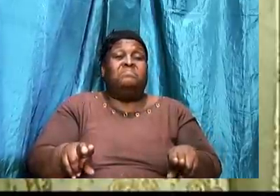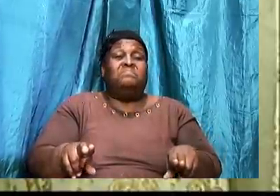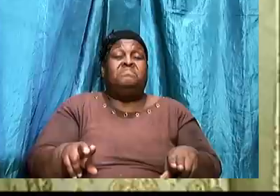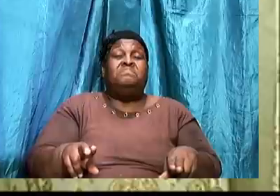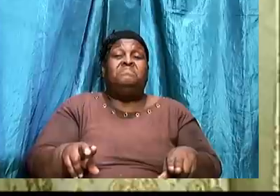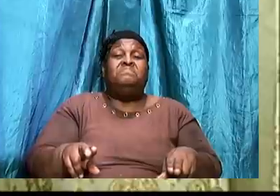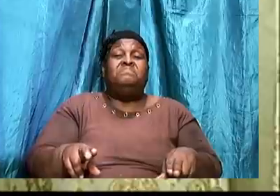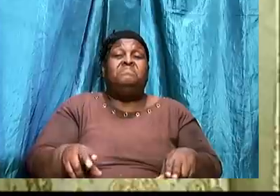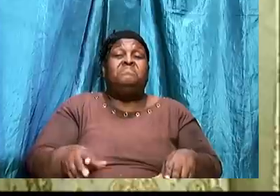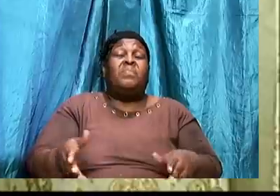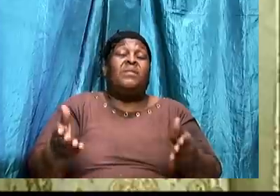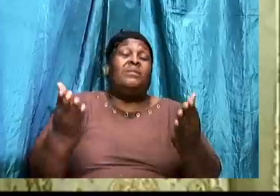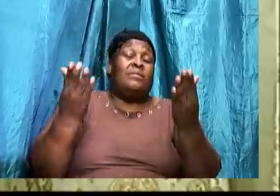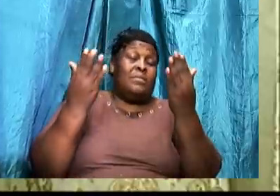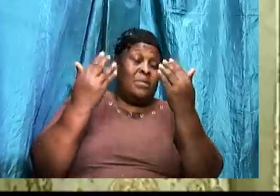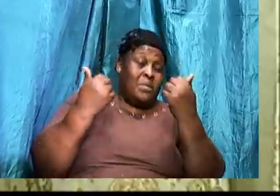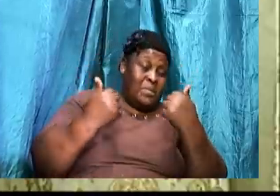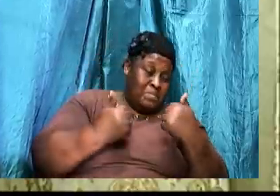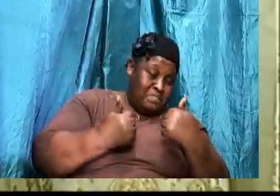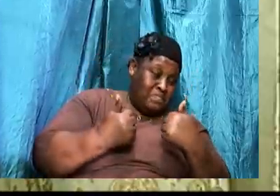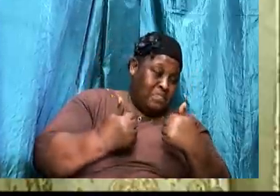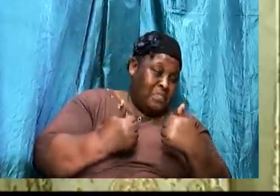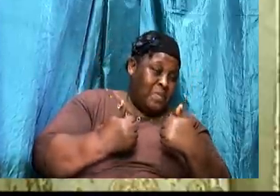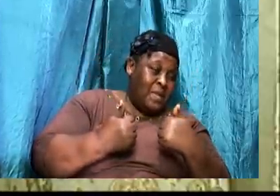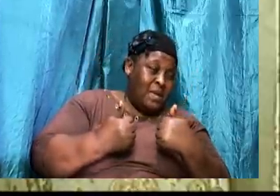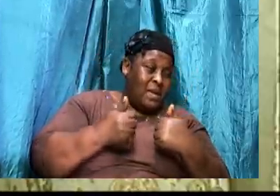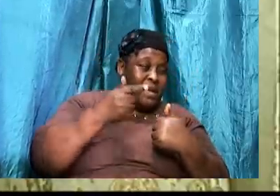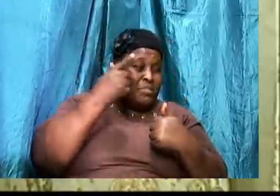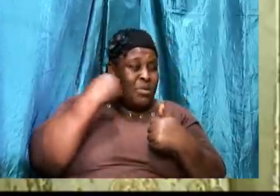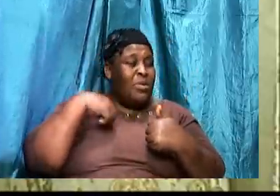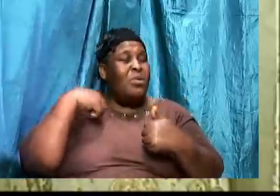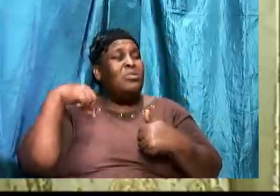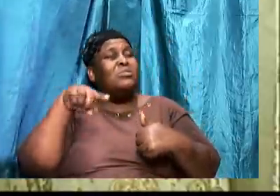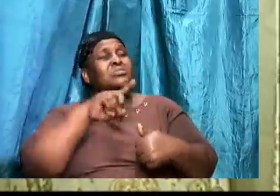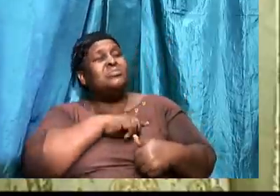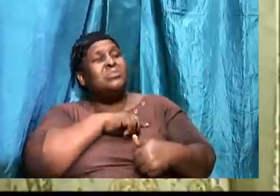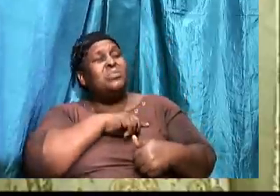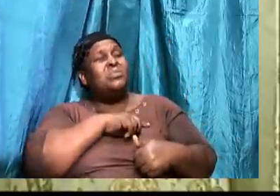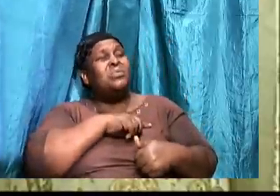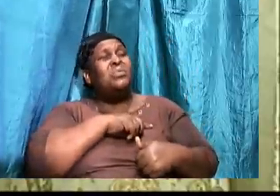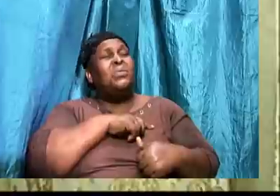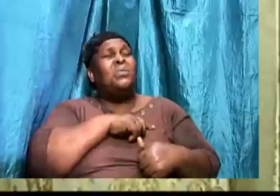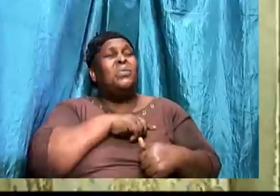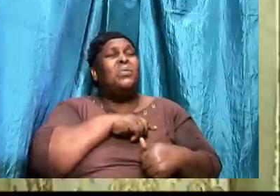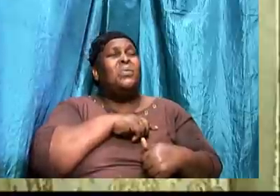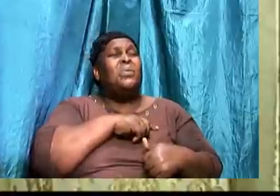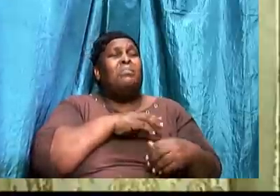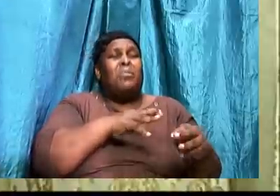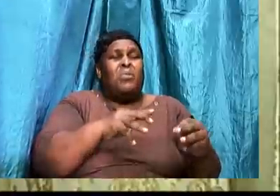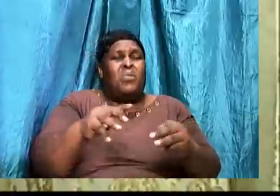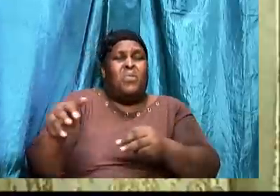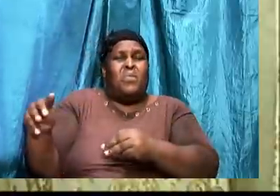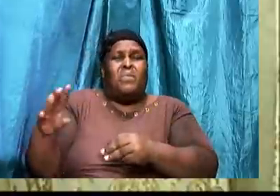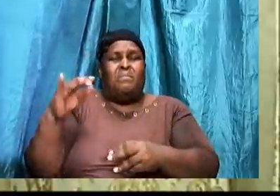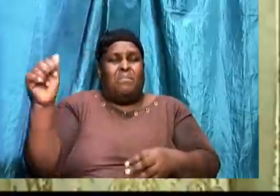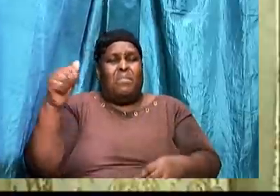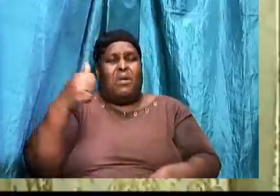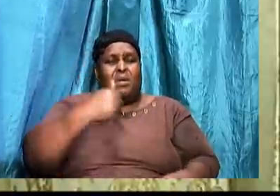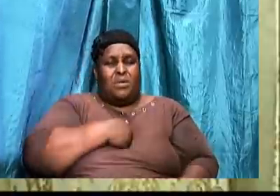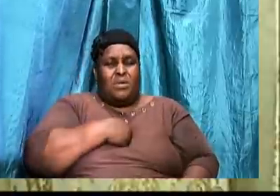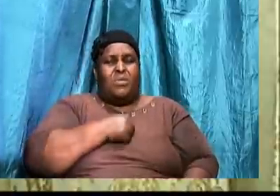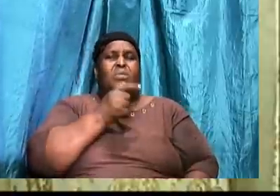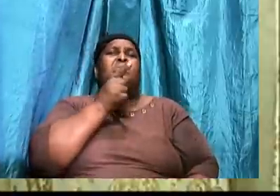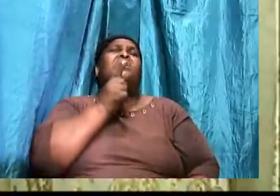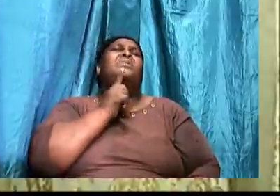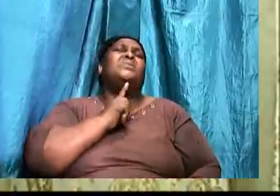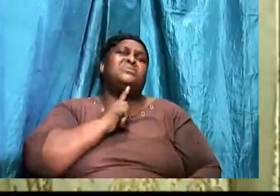It comes. Because we are drawn away. By our own lust. And